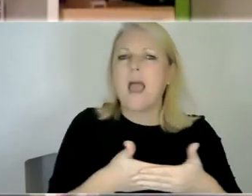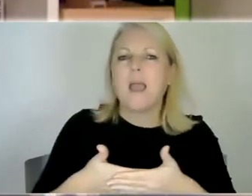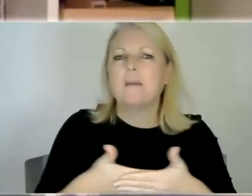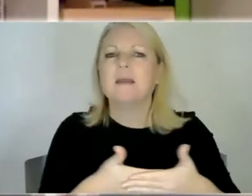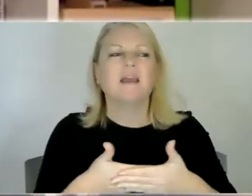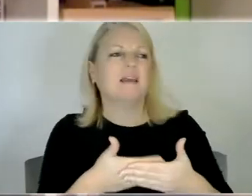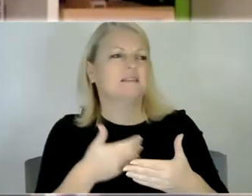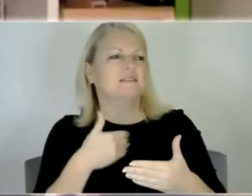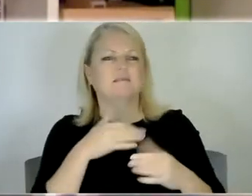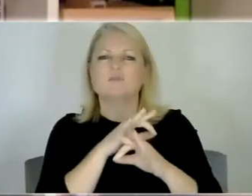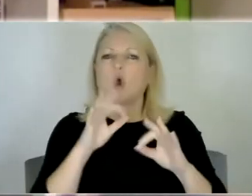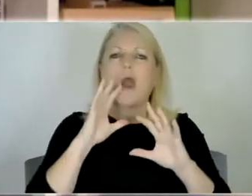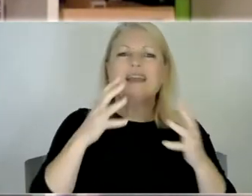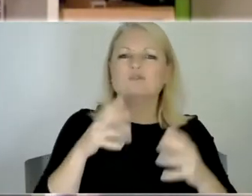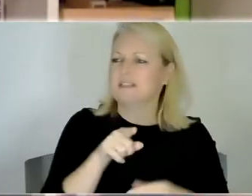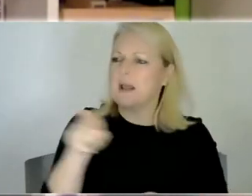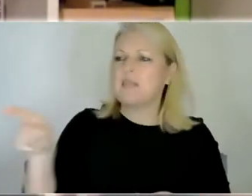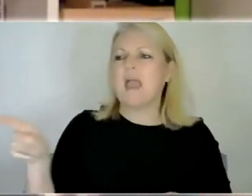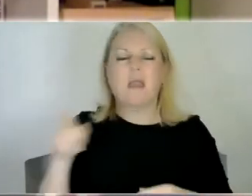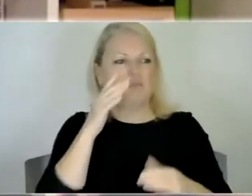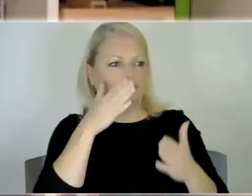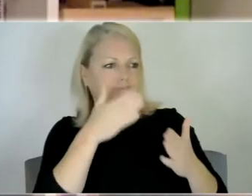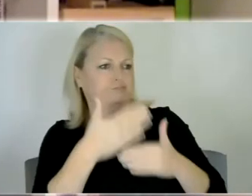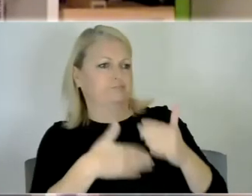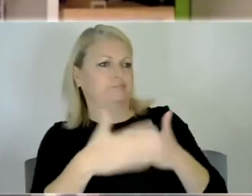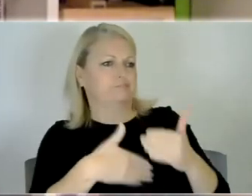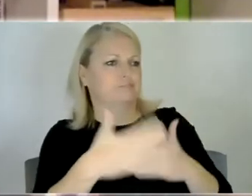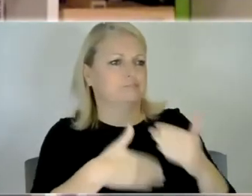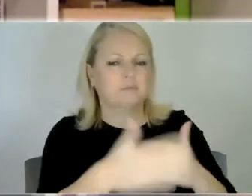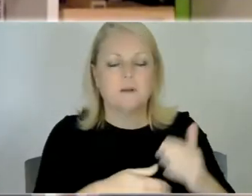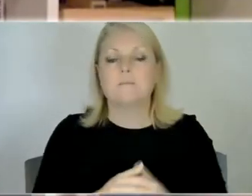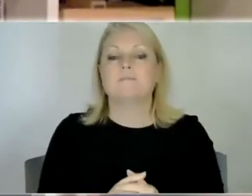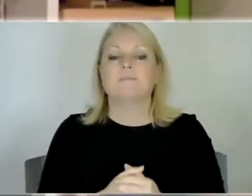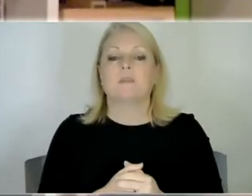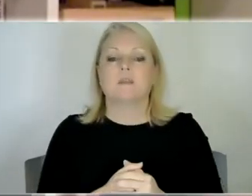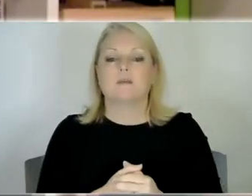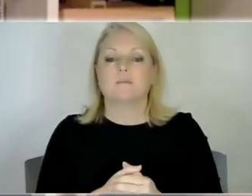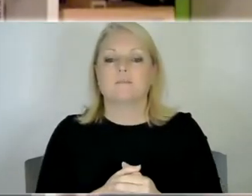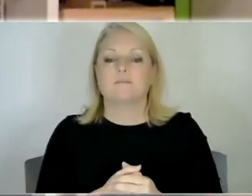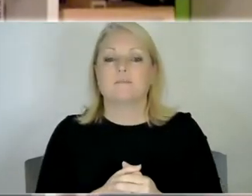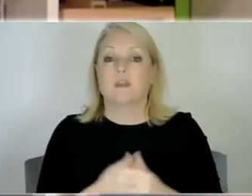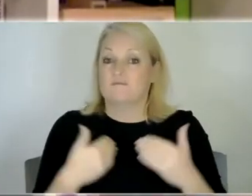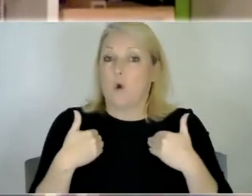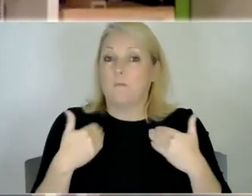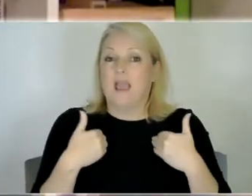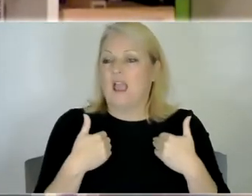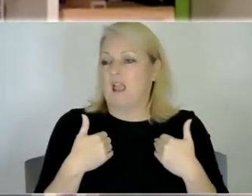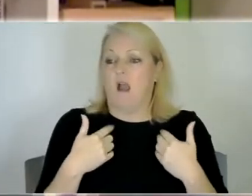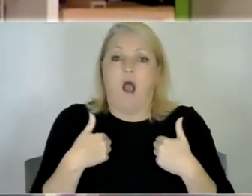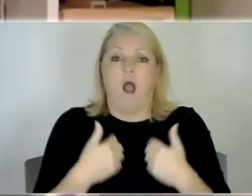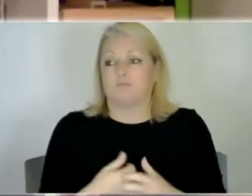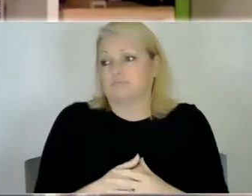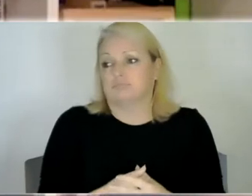in what they were doing uh and you know for me I uh sort of just brushed it off and